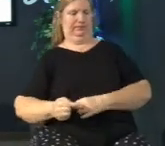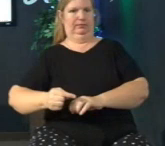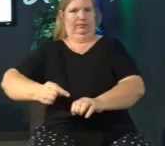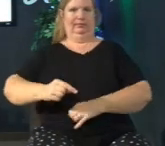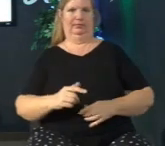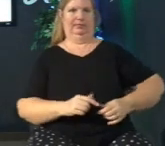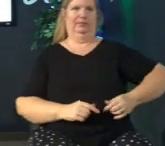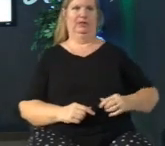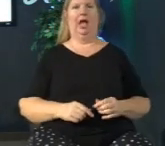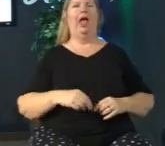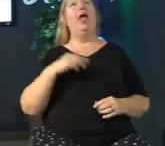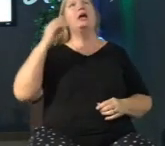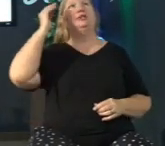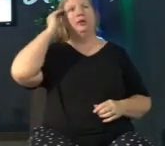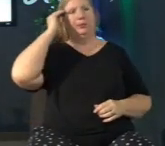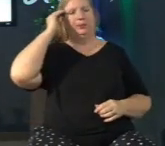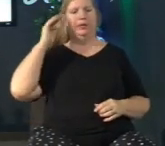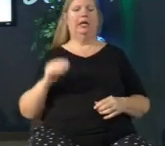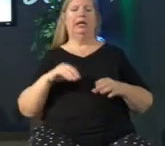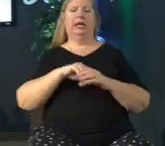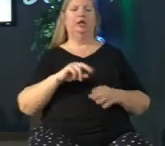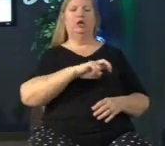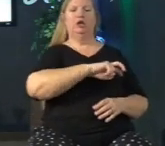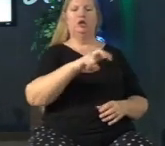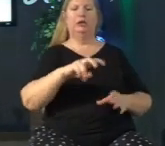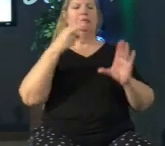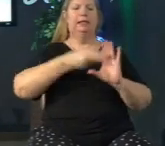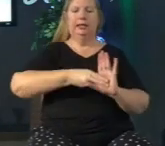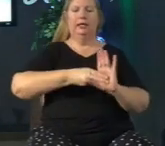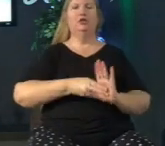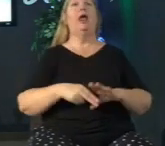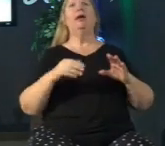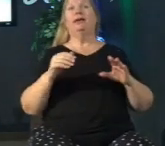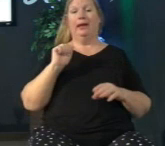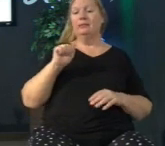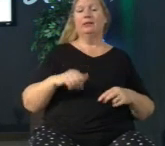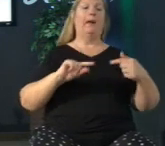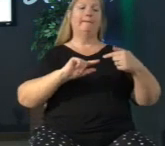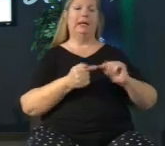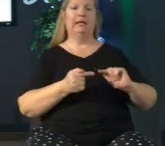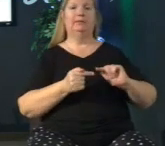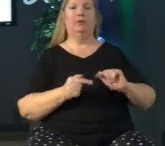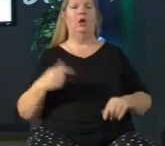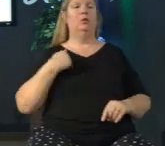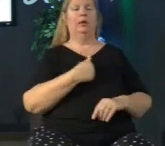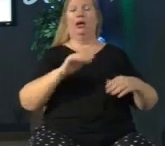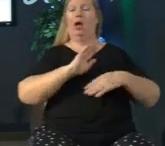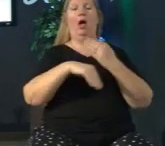recognizing that in our journey to engage there will be pain we all have it